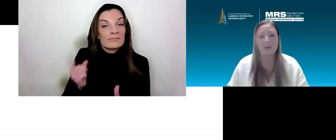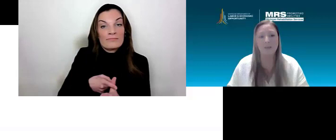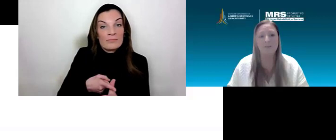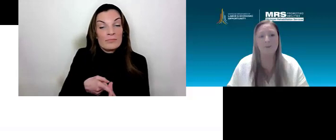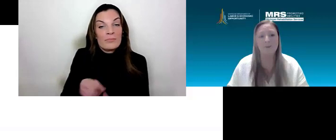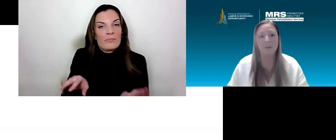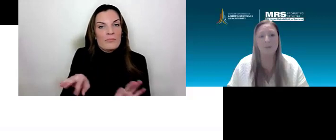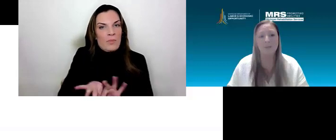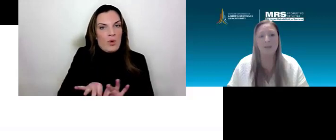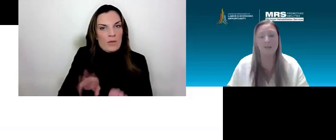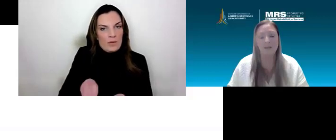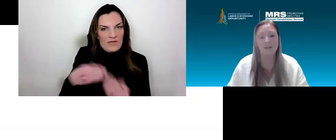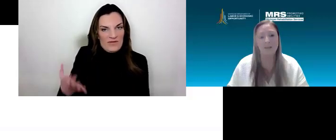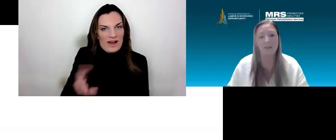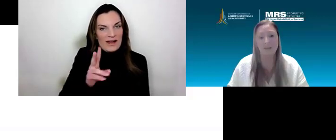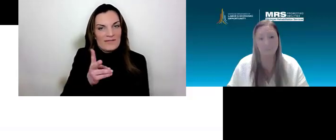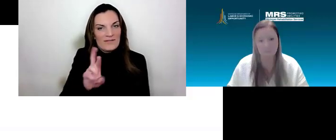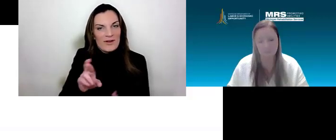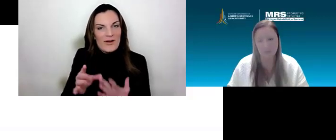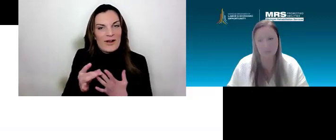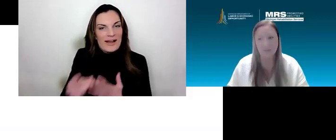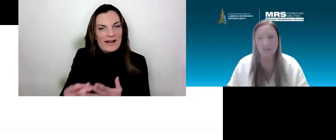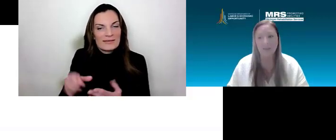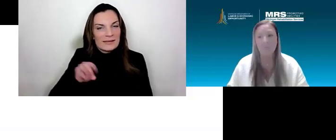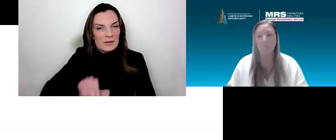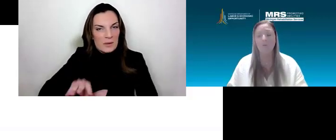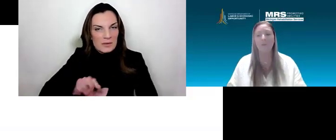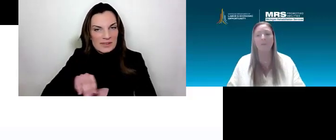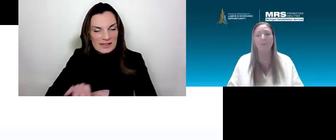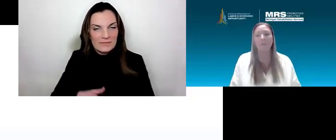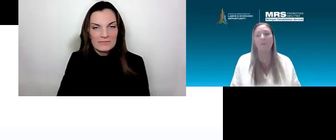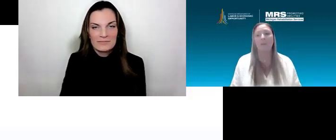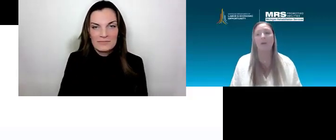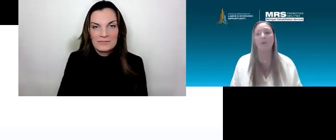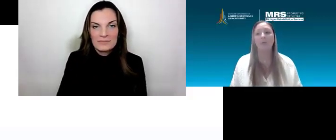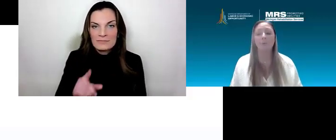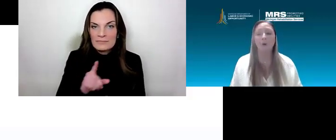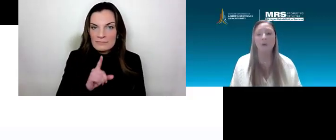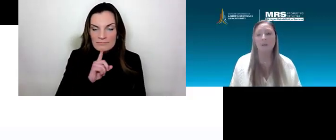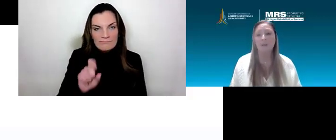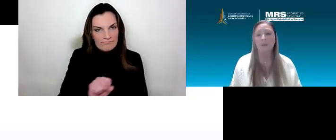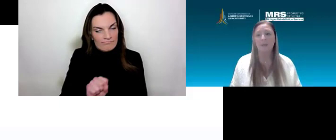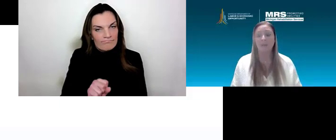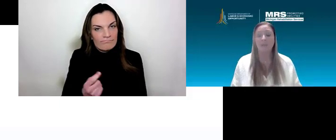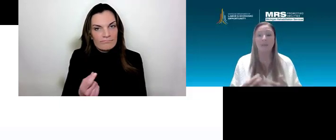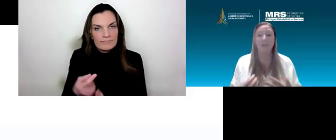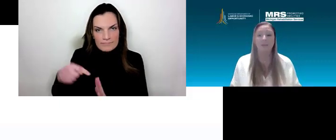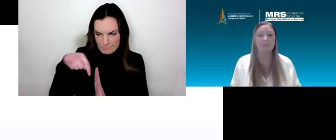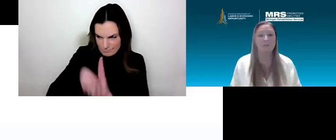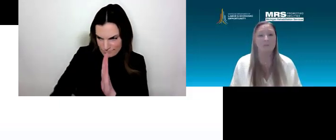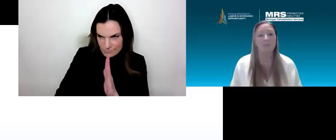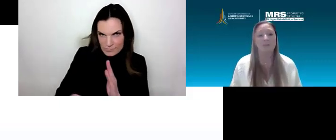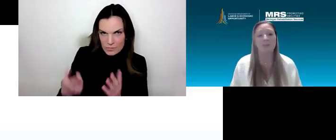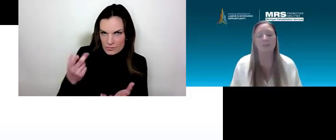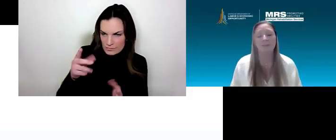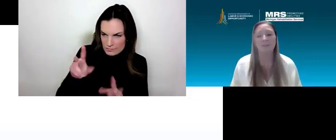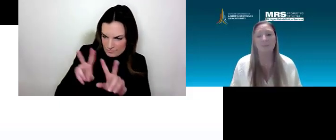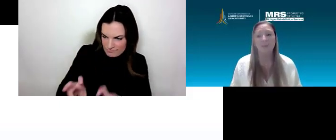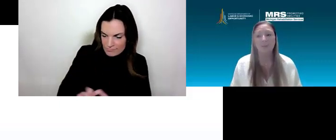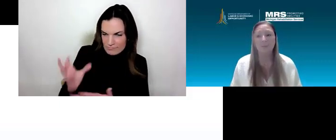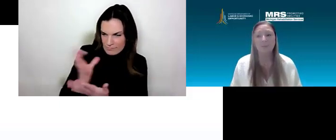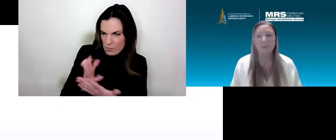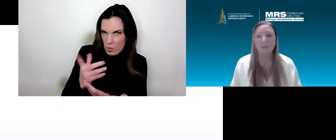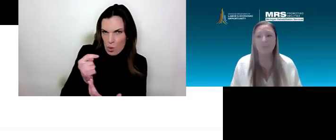providing that vocational guidance and counseling and really looking at what is it that the individual needs.